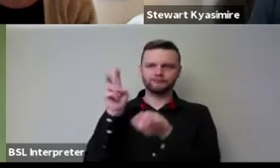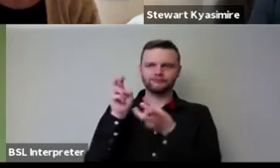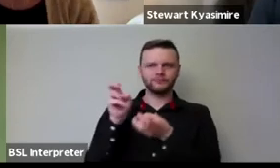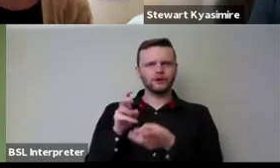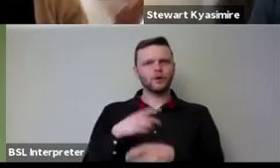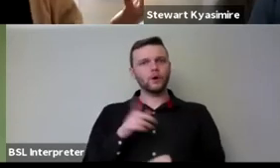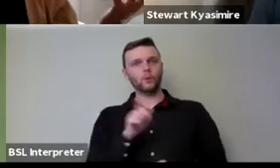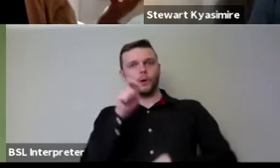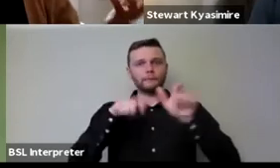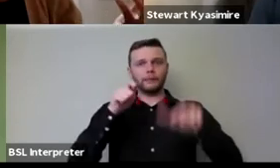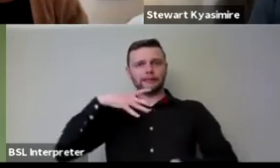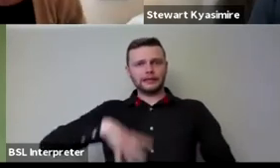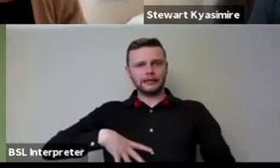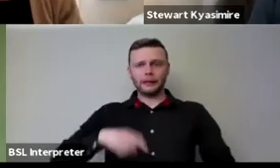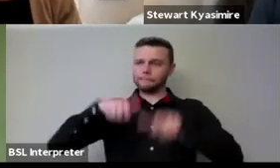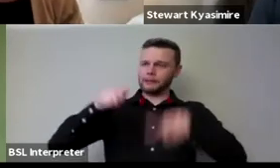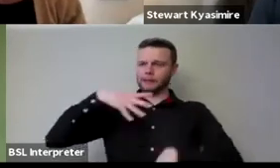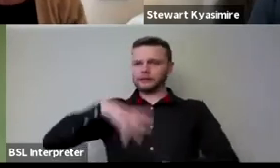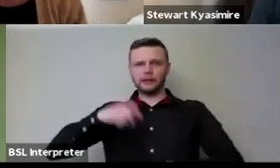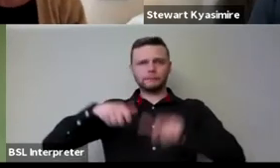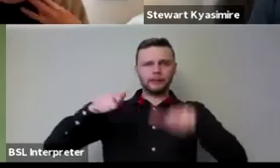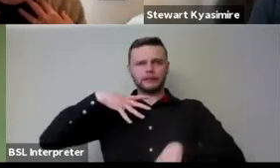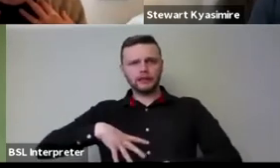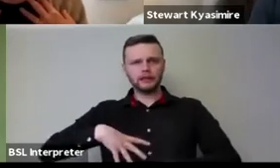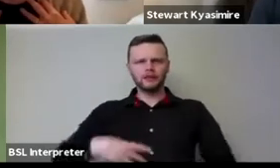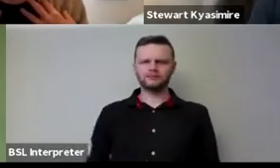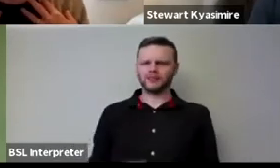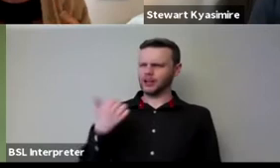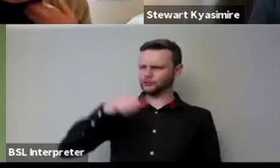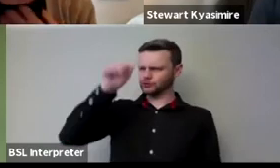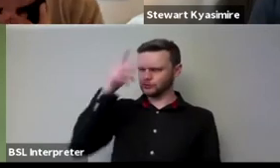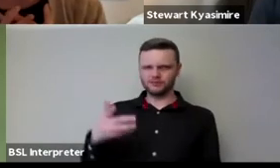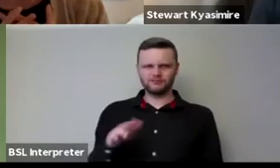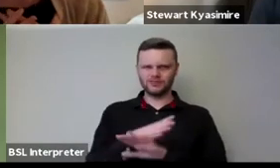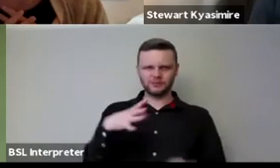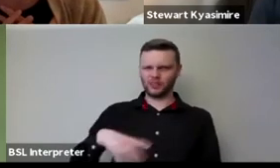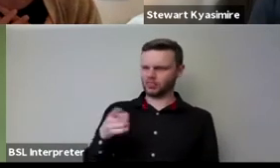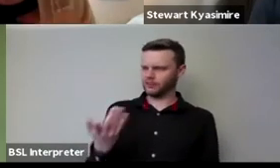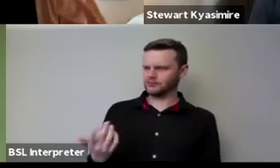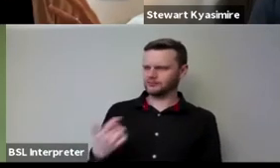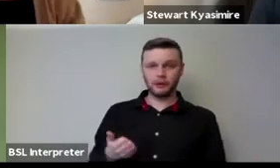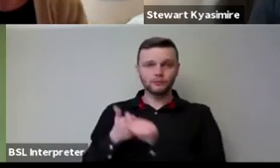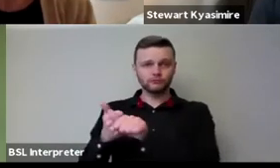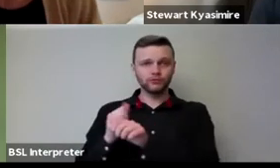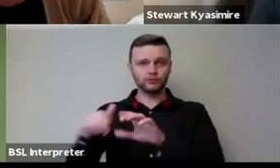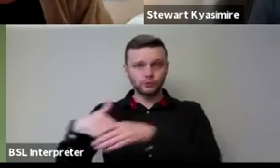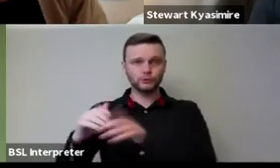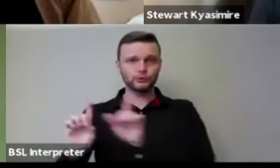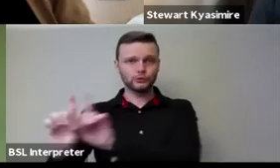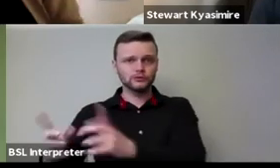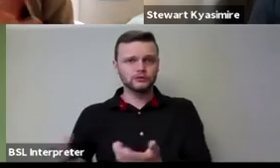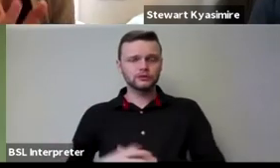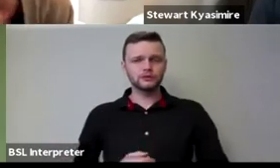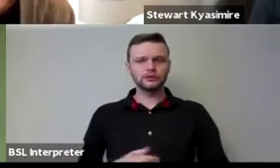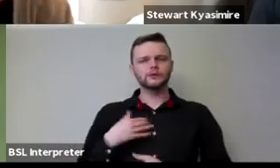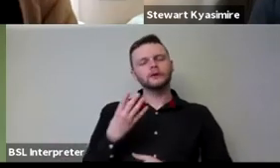people need is i'm like really they do how do you know i don't need that and i'm on your side so well um so but there's